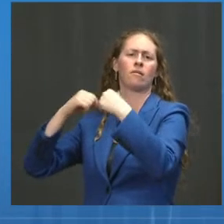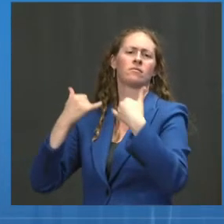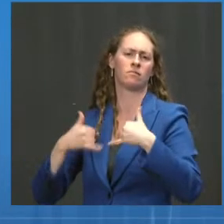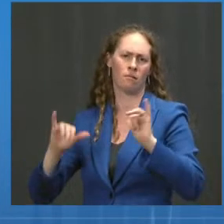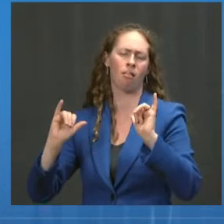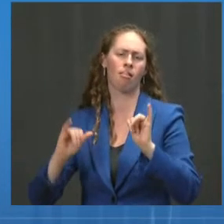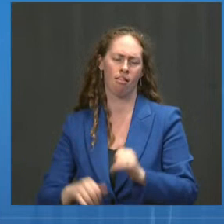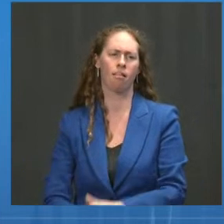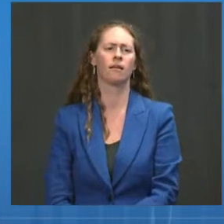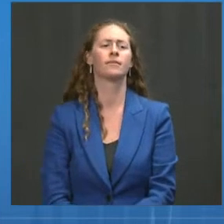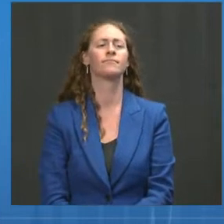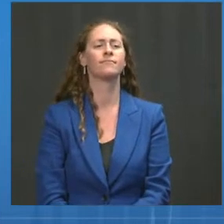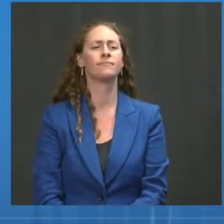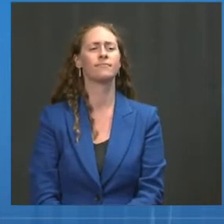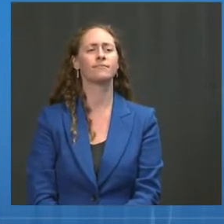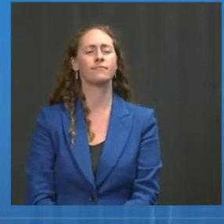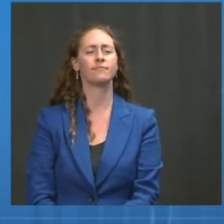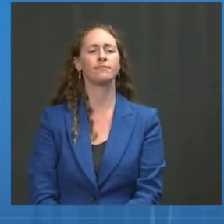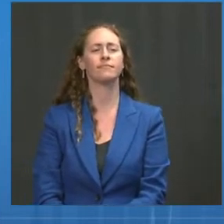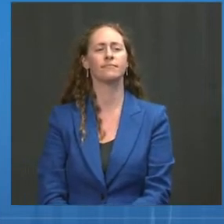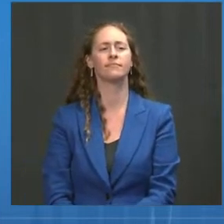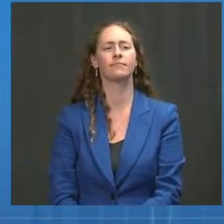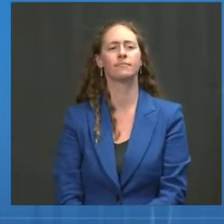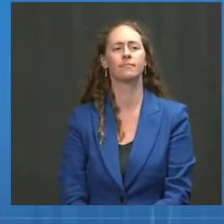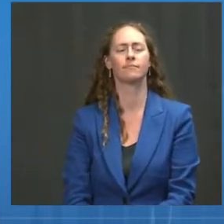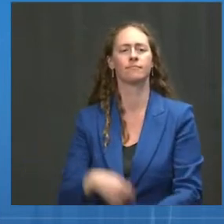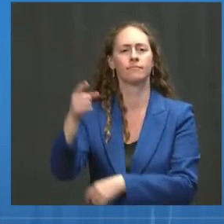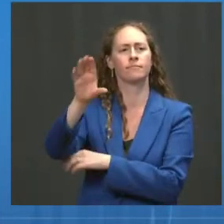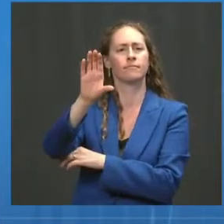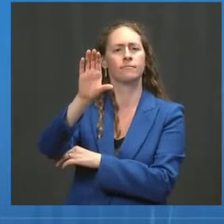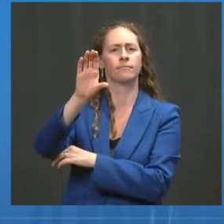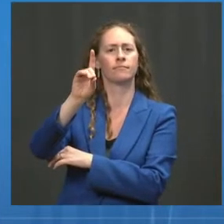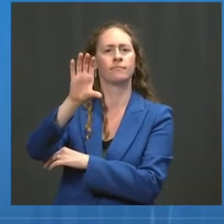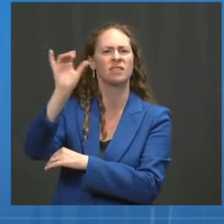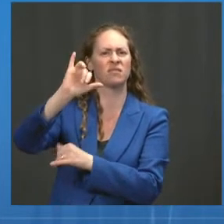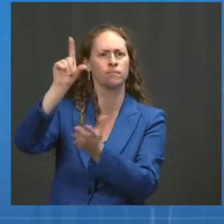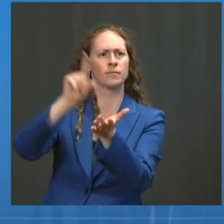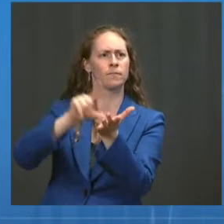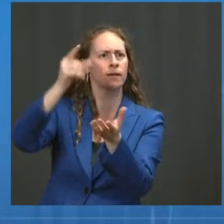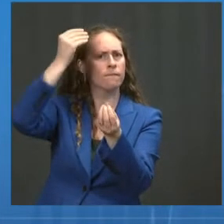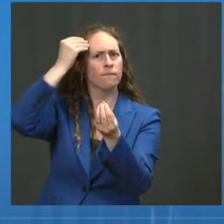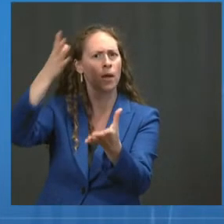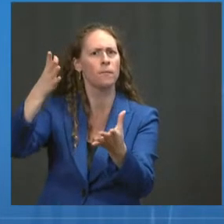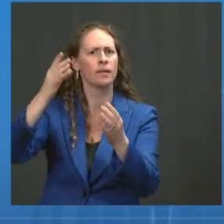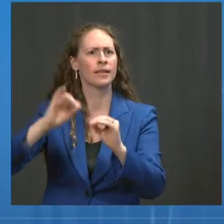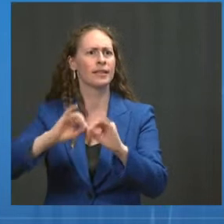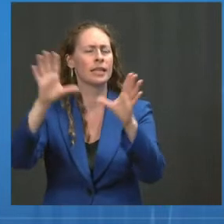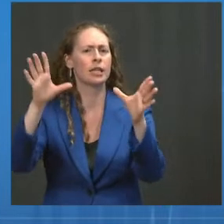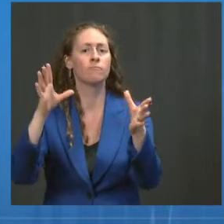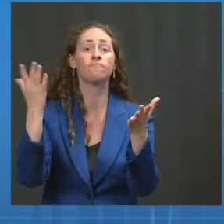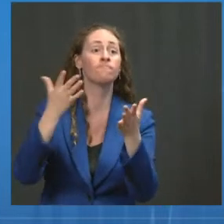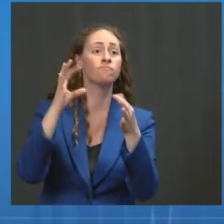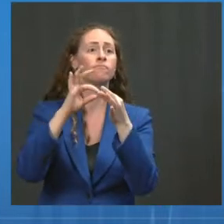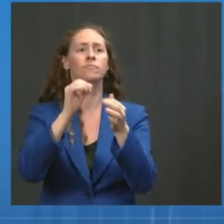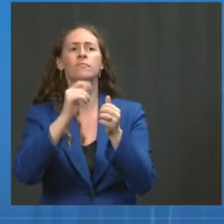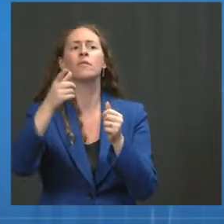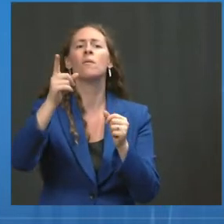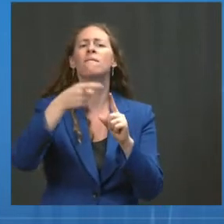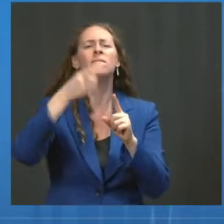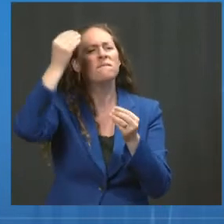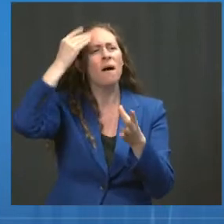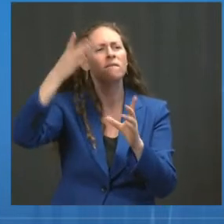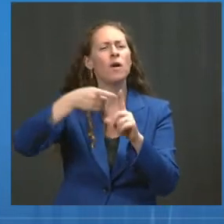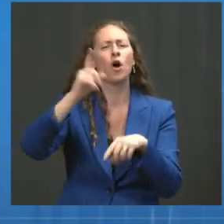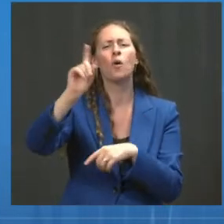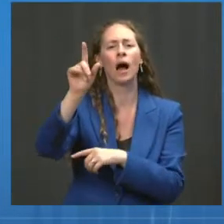CDC will also publish today in the MMWR data from the IV network, which examines data over